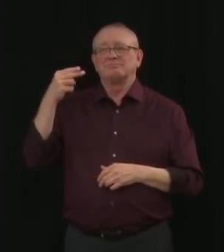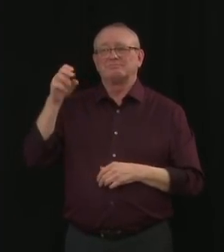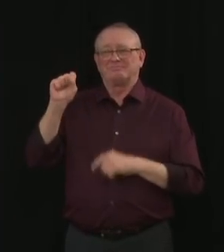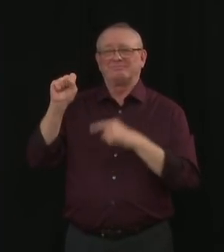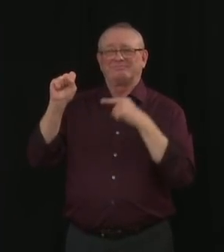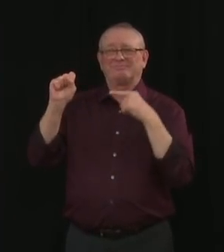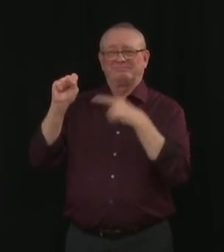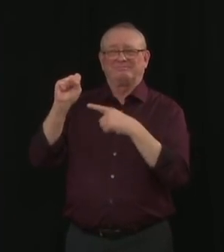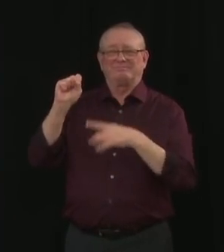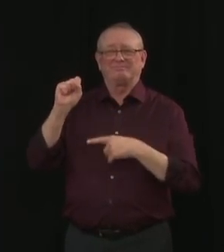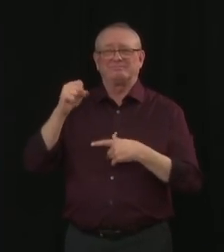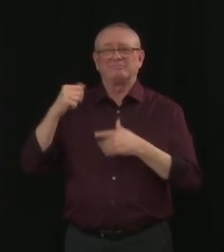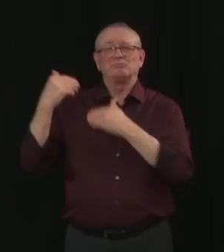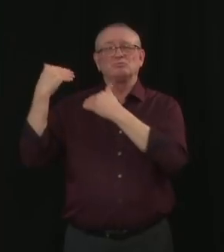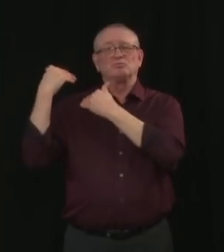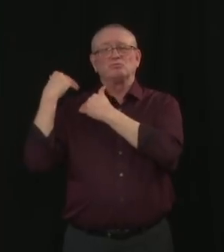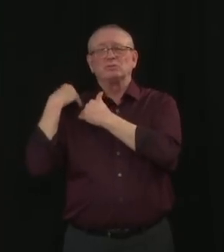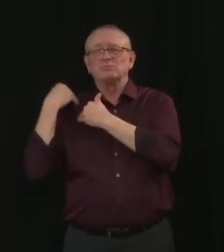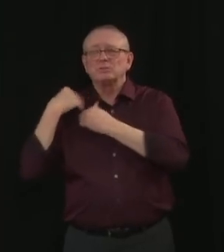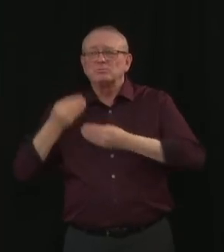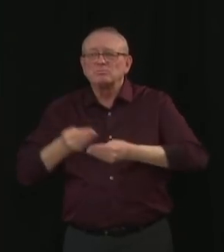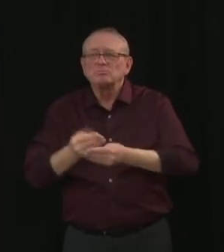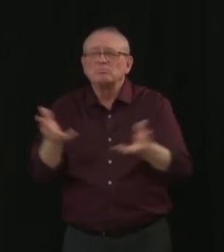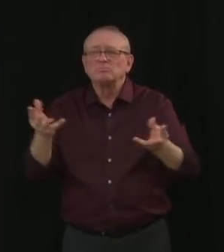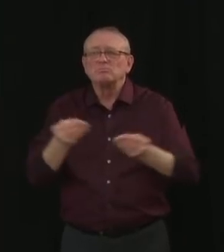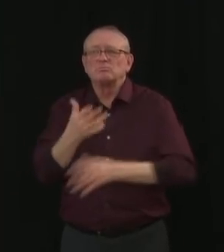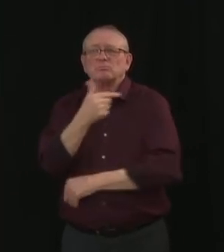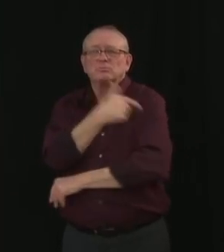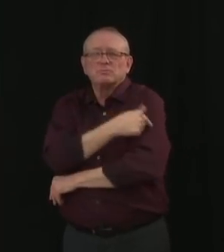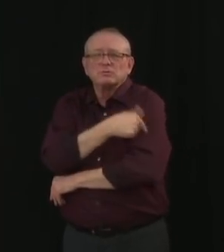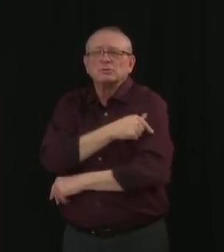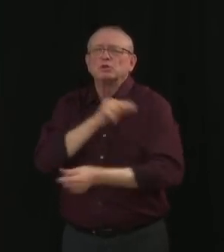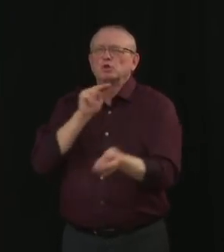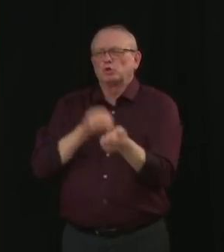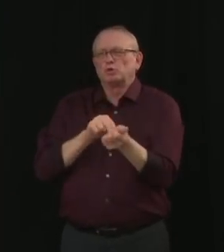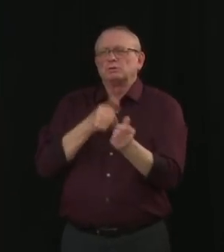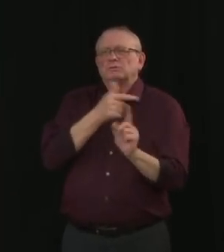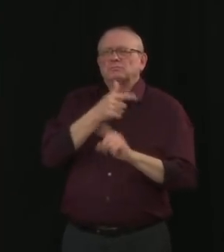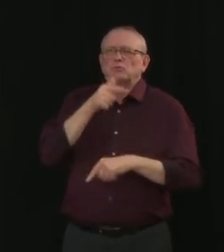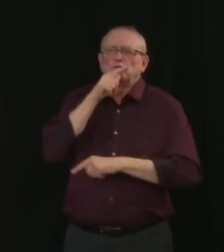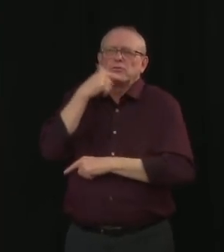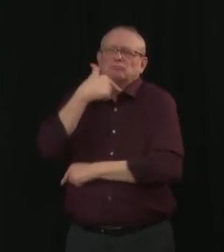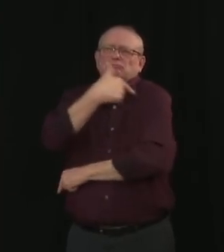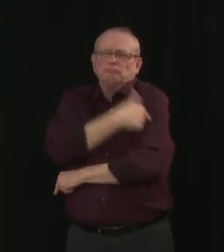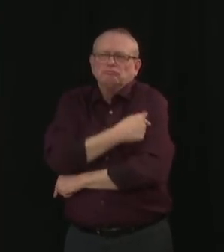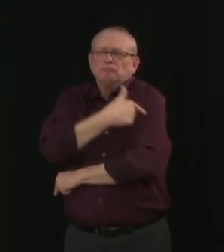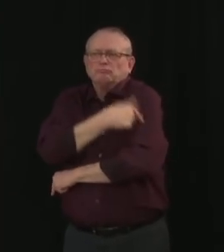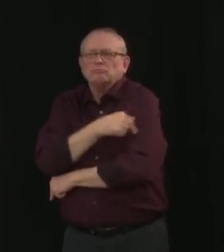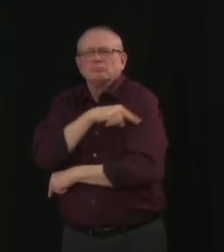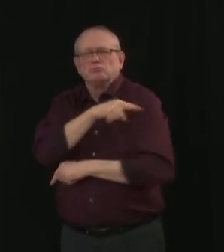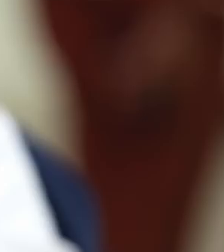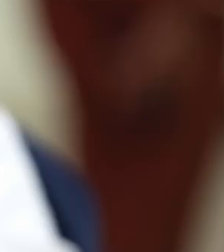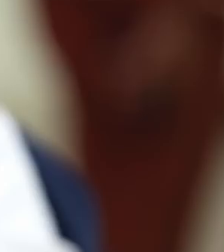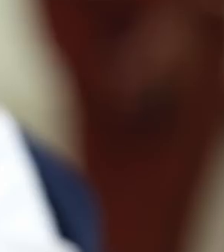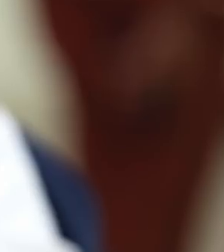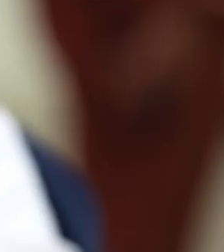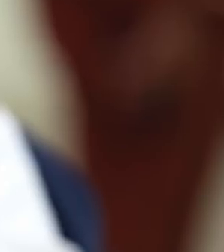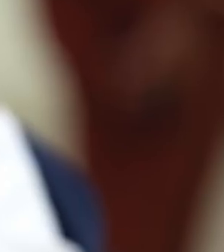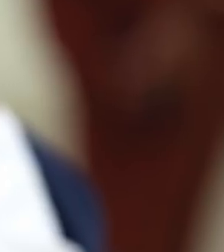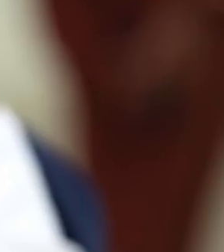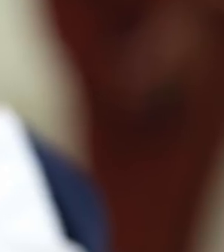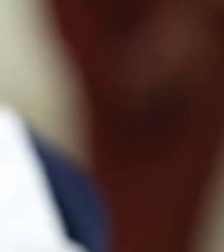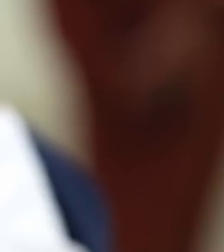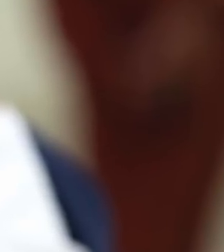are experienced in vaccine management. And with this experience and currently available syringes, they have been able to safely